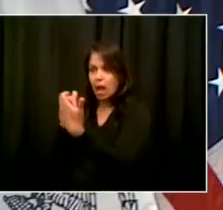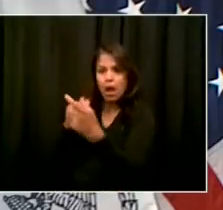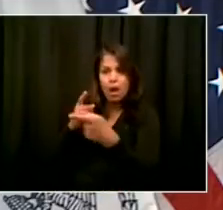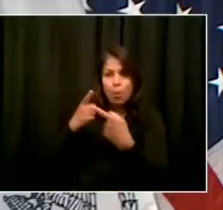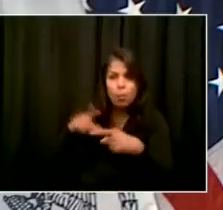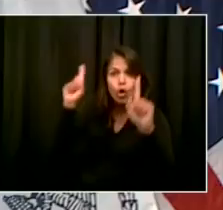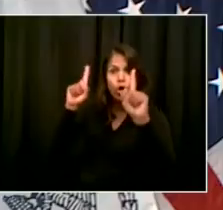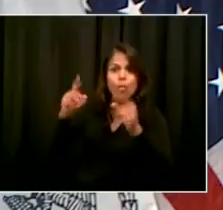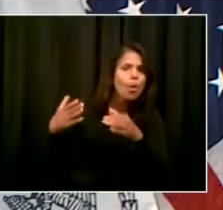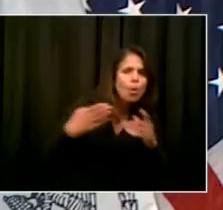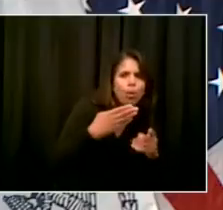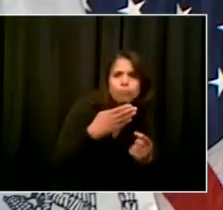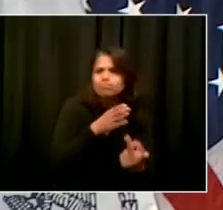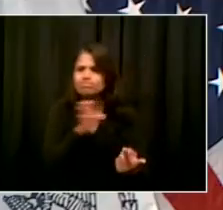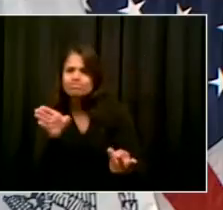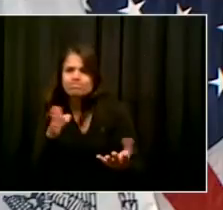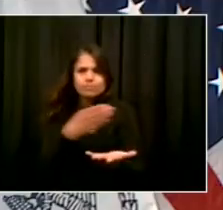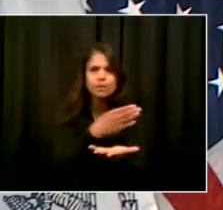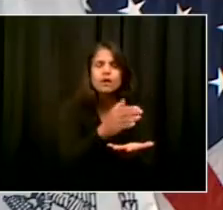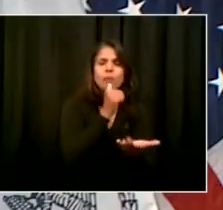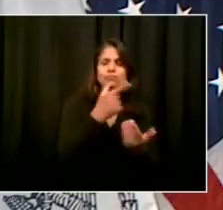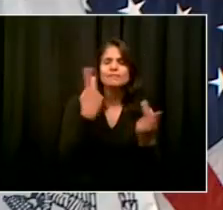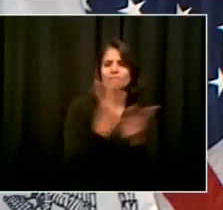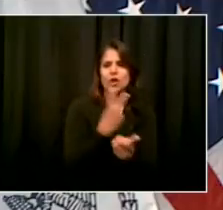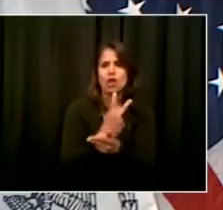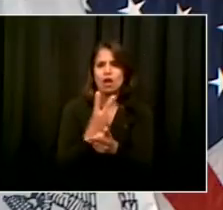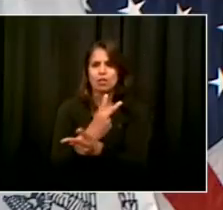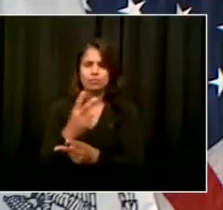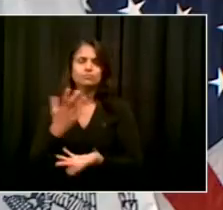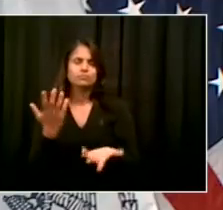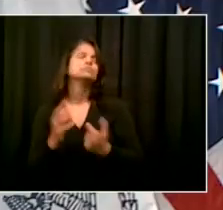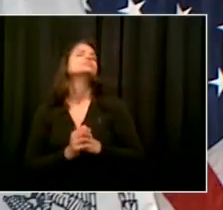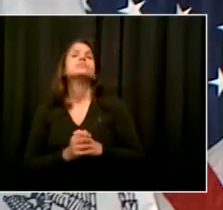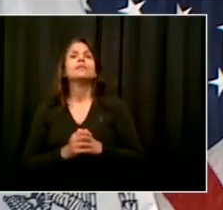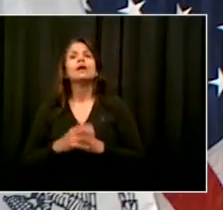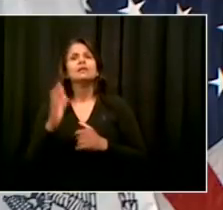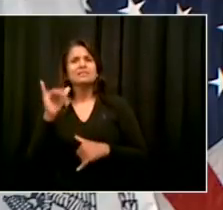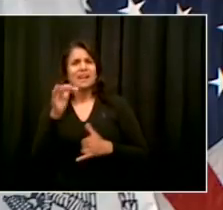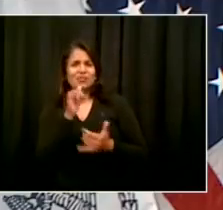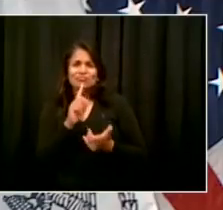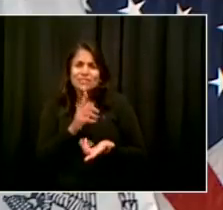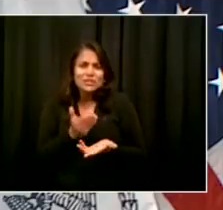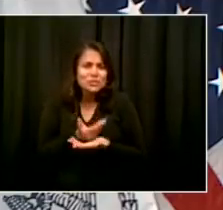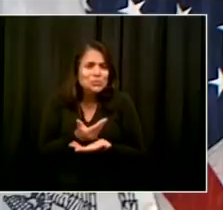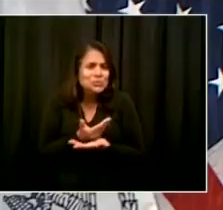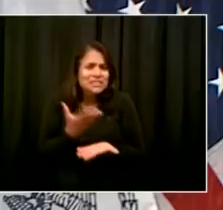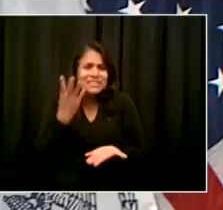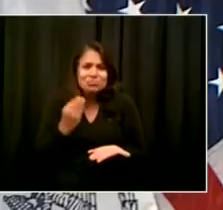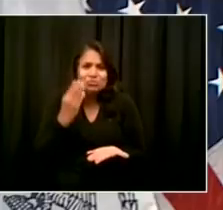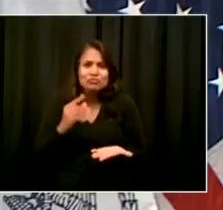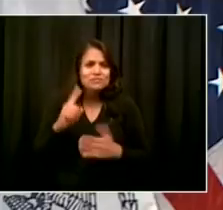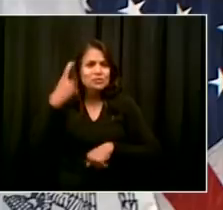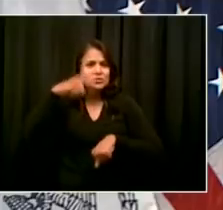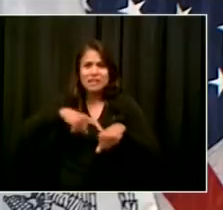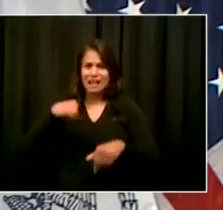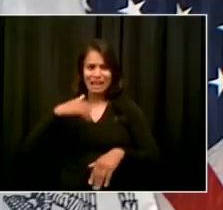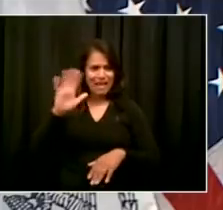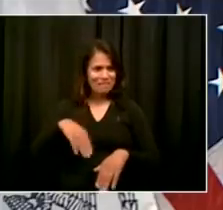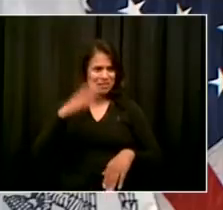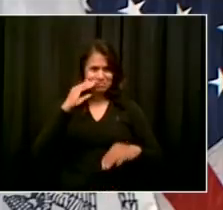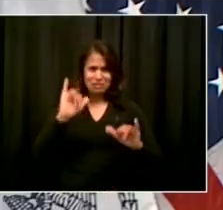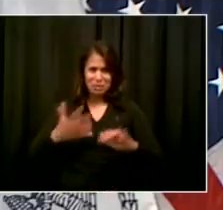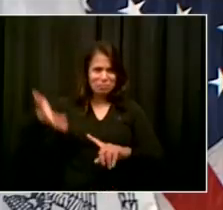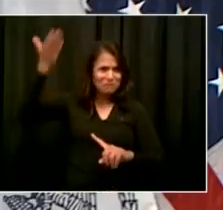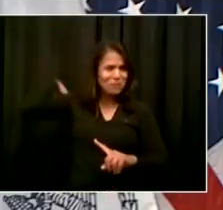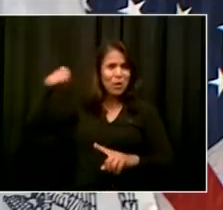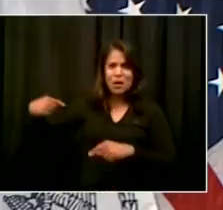is, again, an unprecedented endeavor. It will take some time to figure out what we think is the most effective set of tools, but we're going